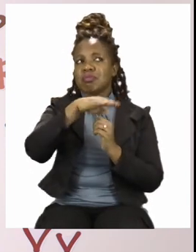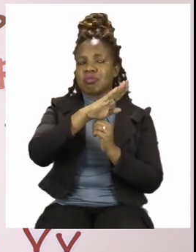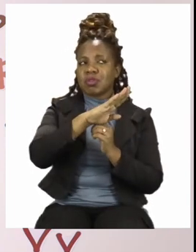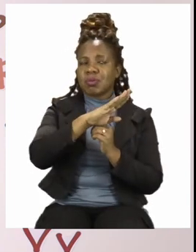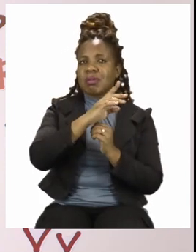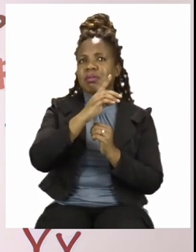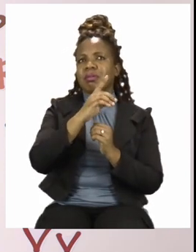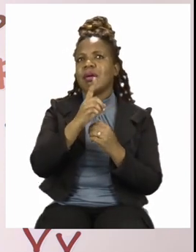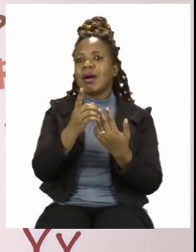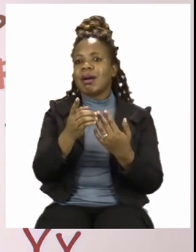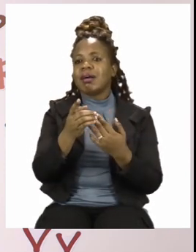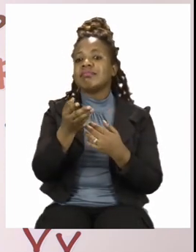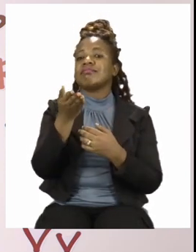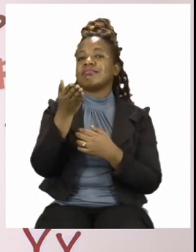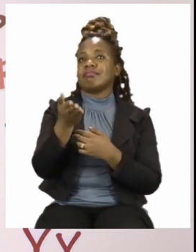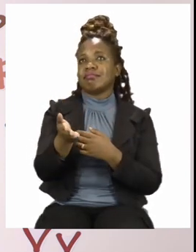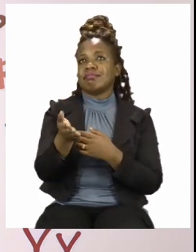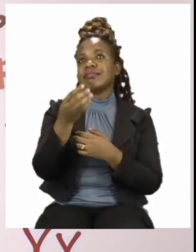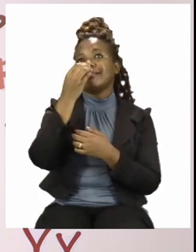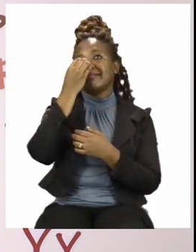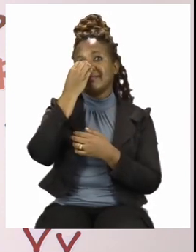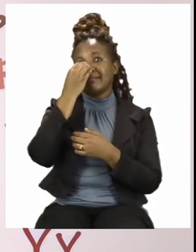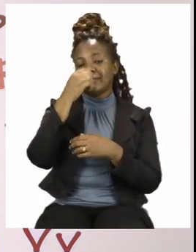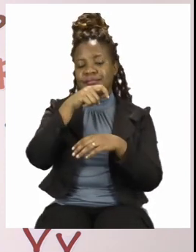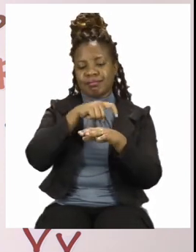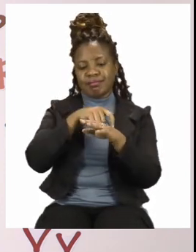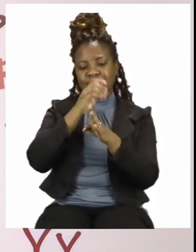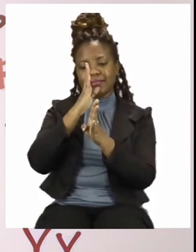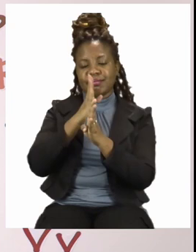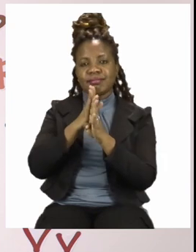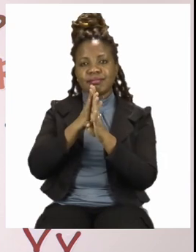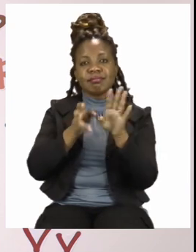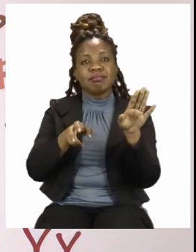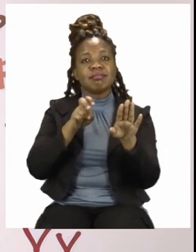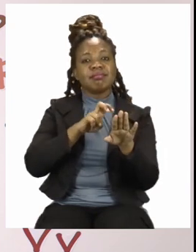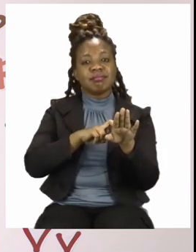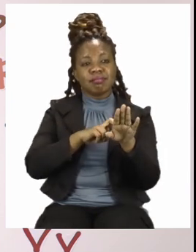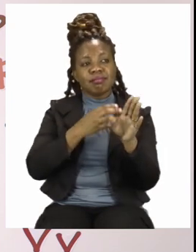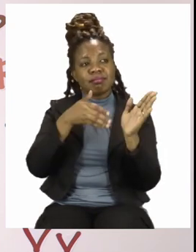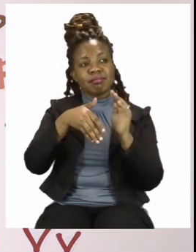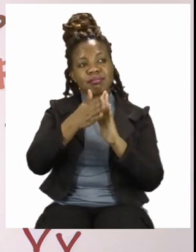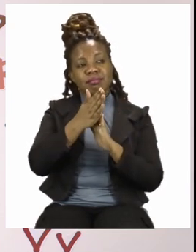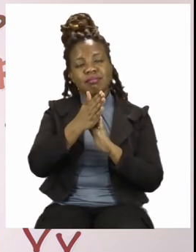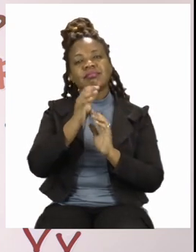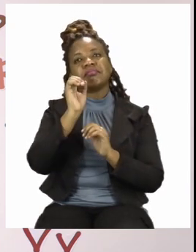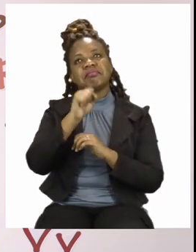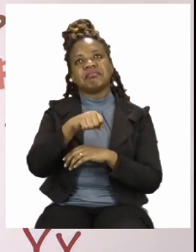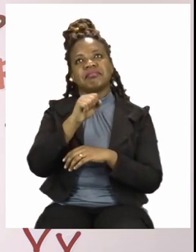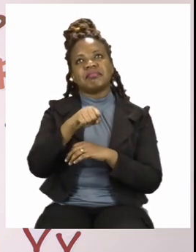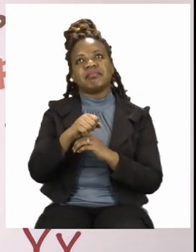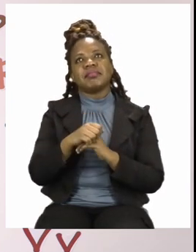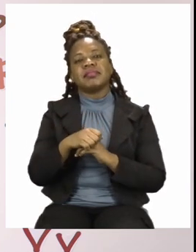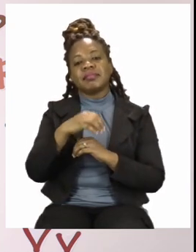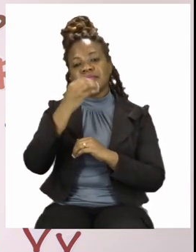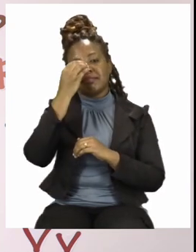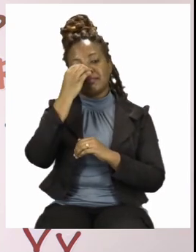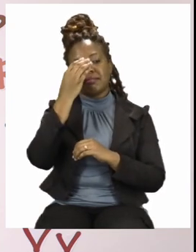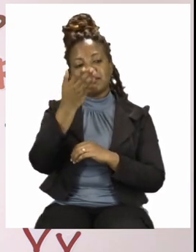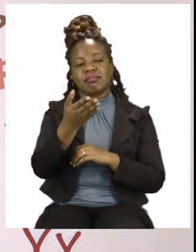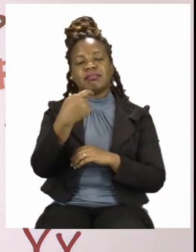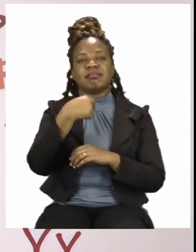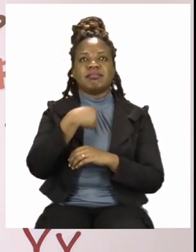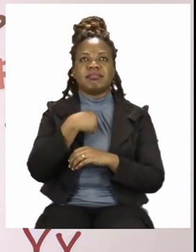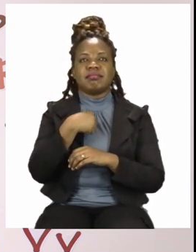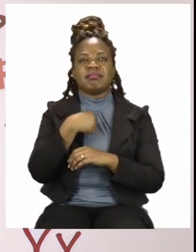he is. Just in time, Sashi. Are you ready to go? Wonderful. So from Sashi and I,